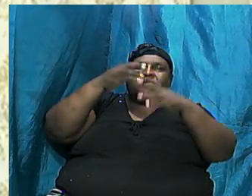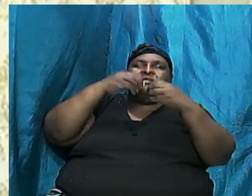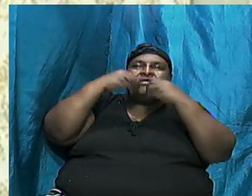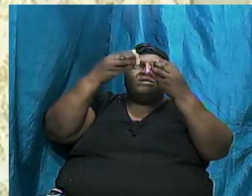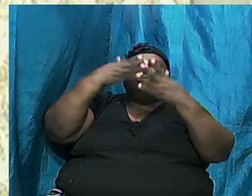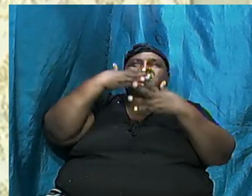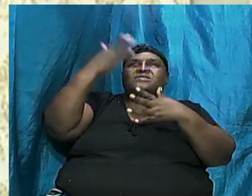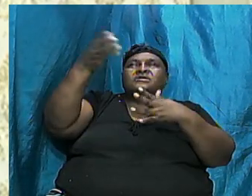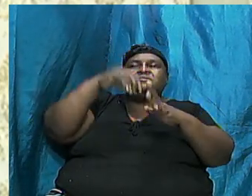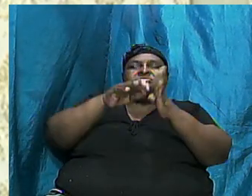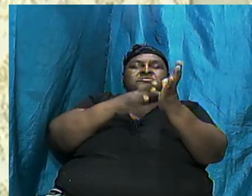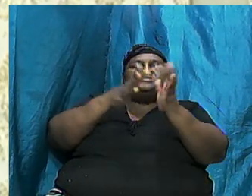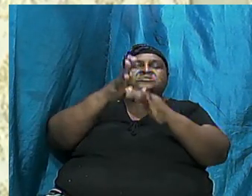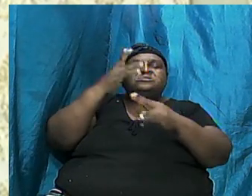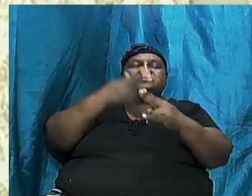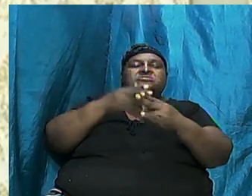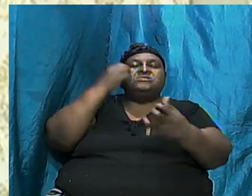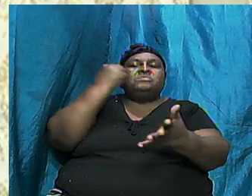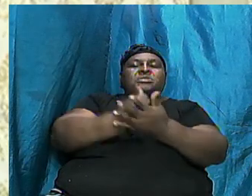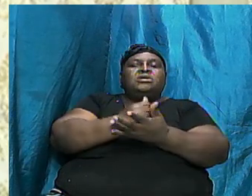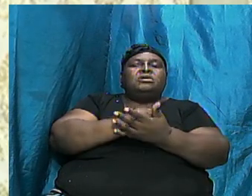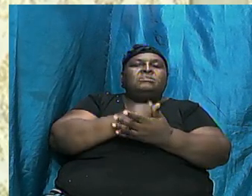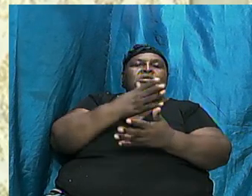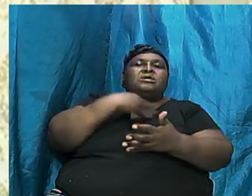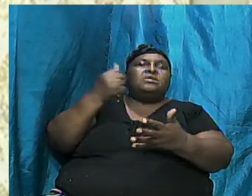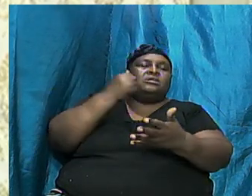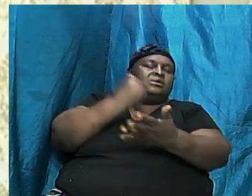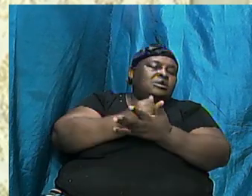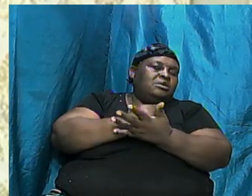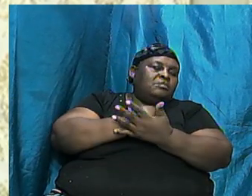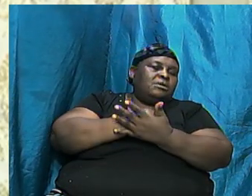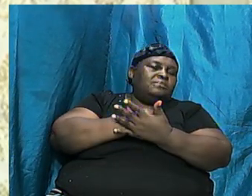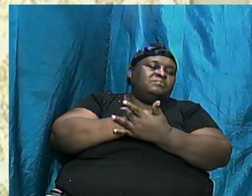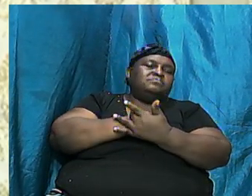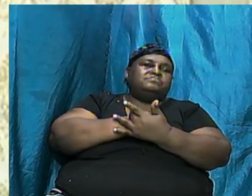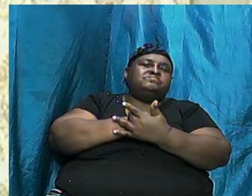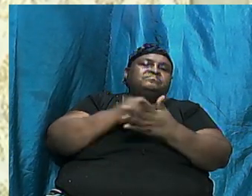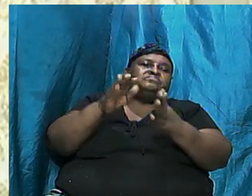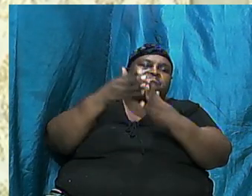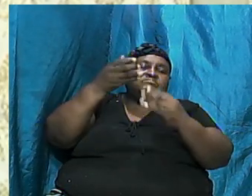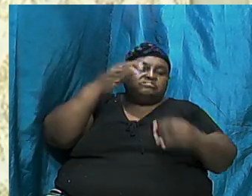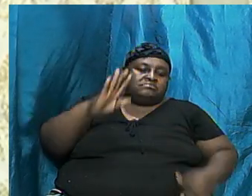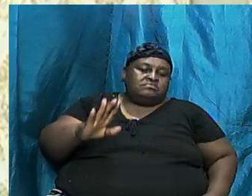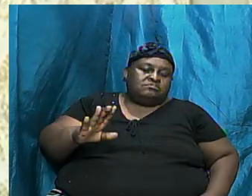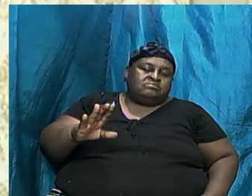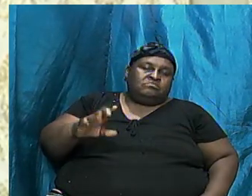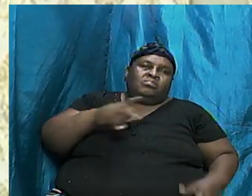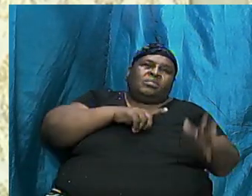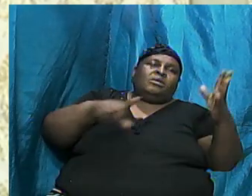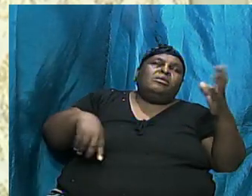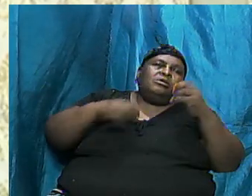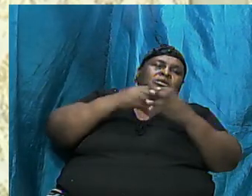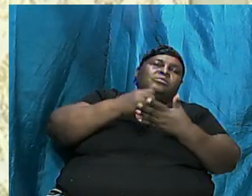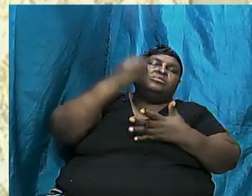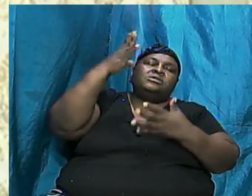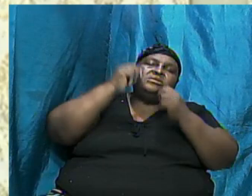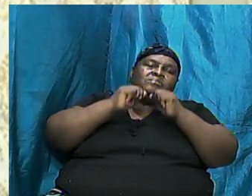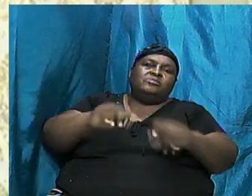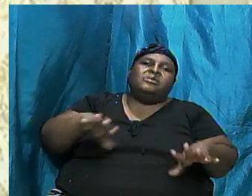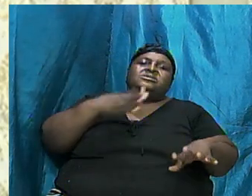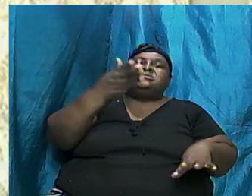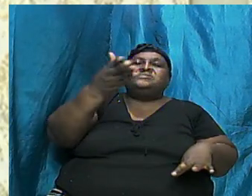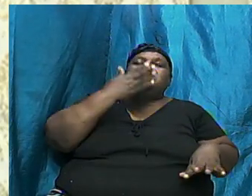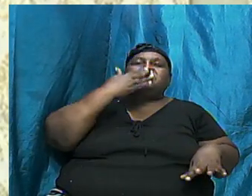In Jesus Name Amen And Amen Praise God The Lord Richly Bless You We